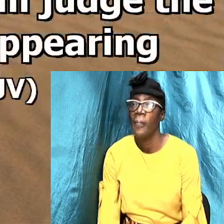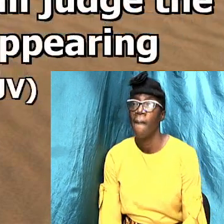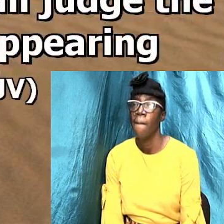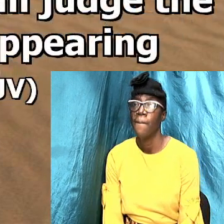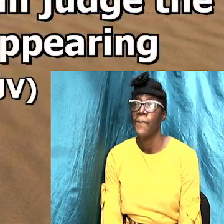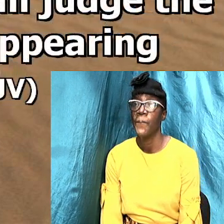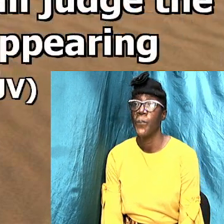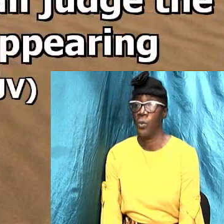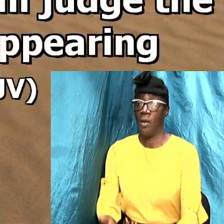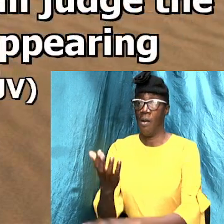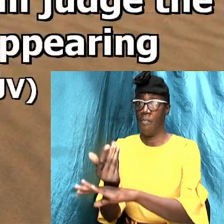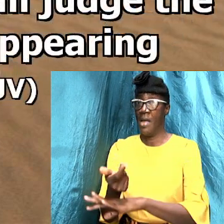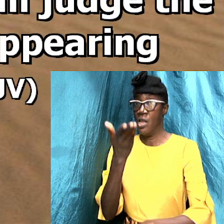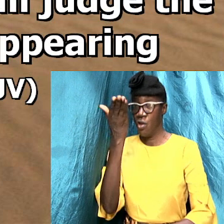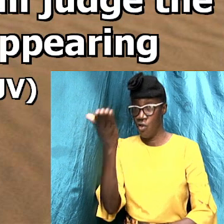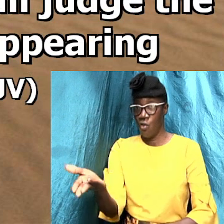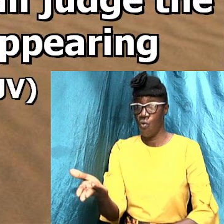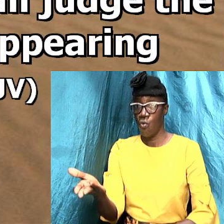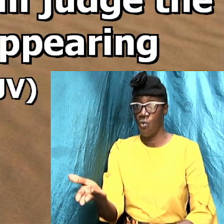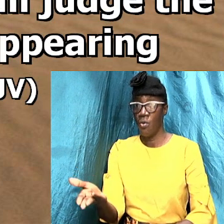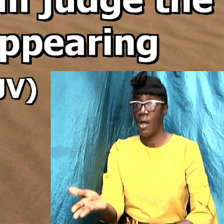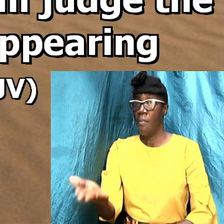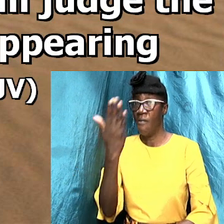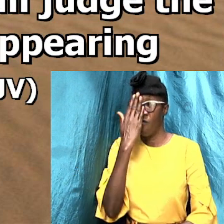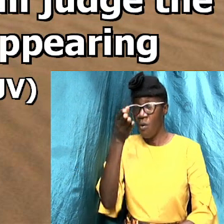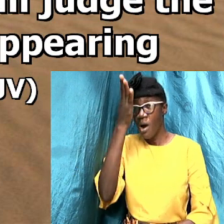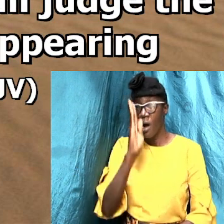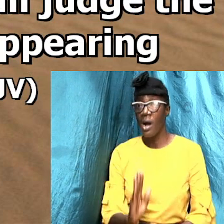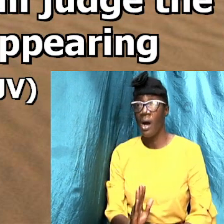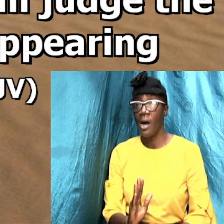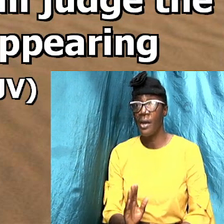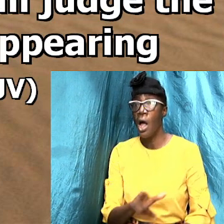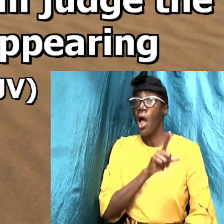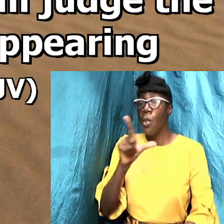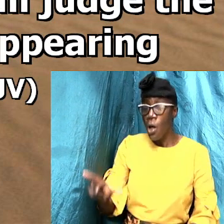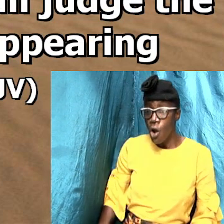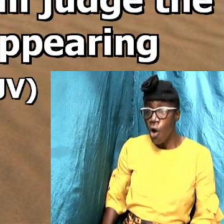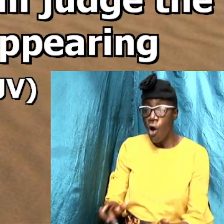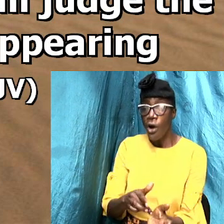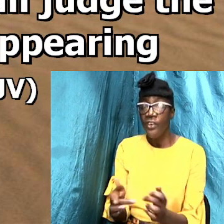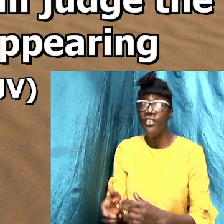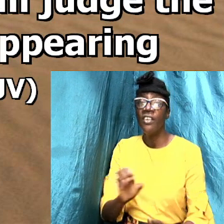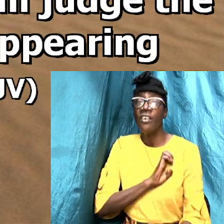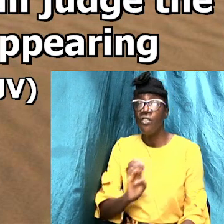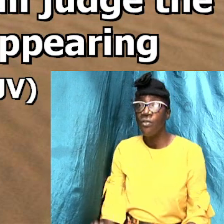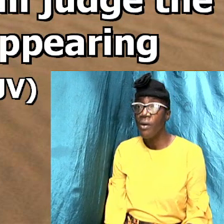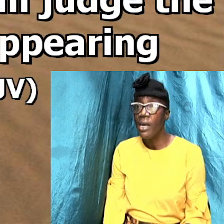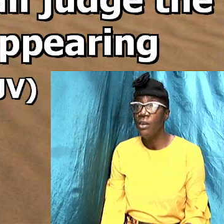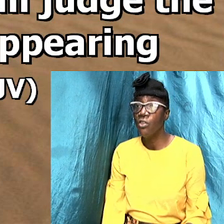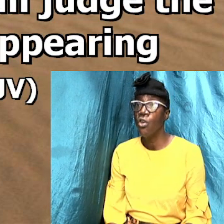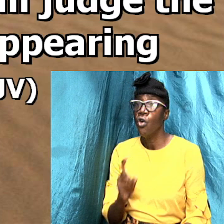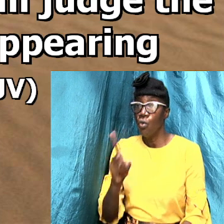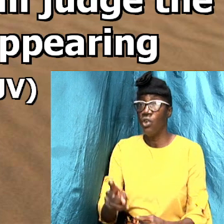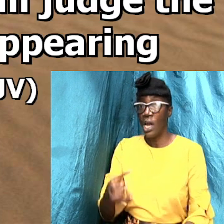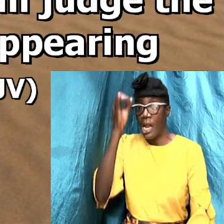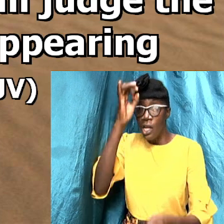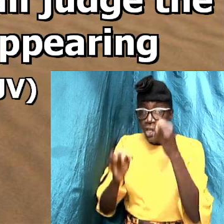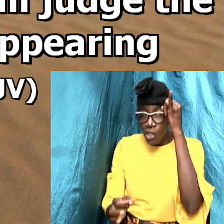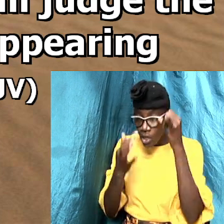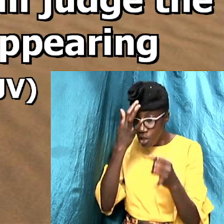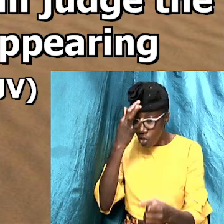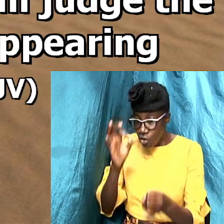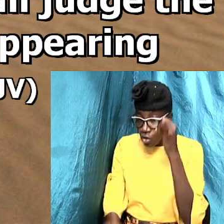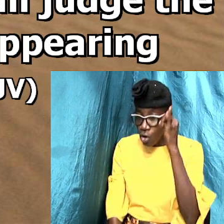I charge thee, therefore, before God, and the Lord Jesus Christ, who shall judge the quick